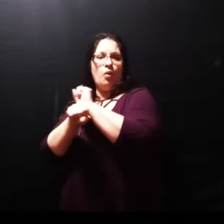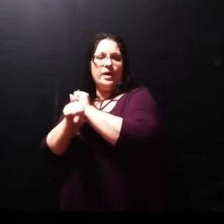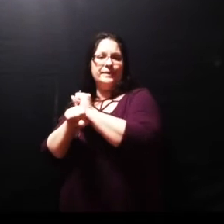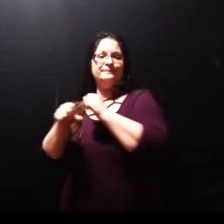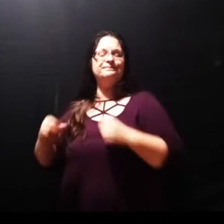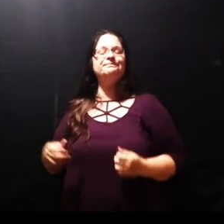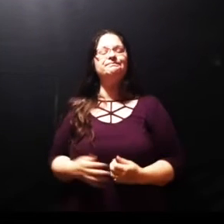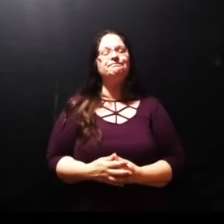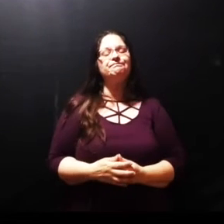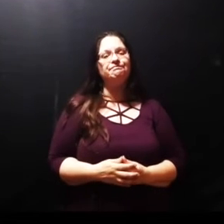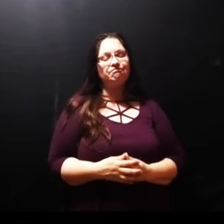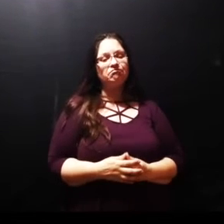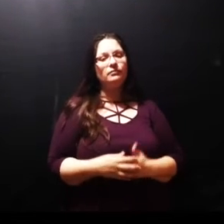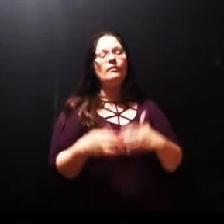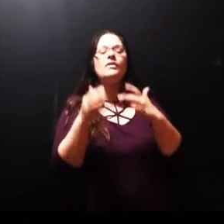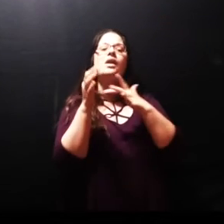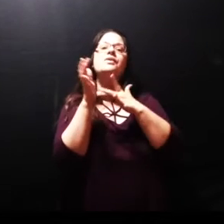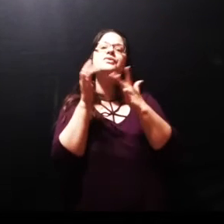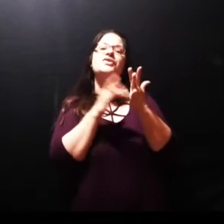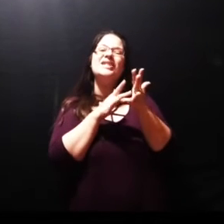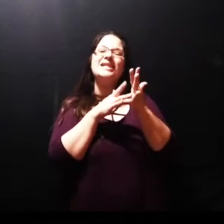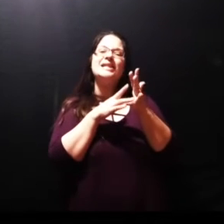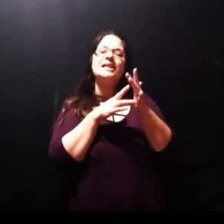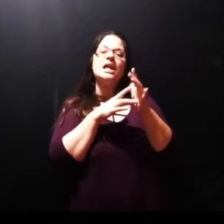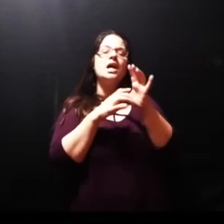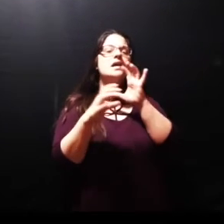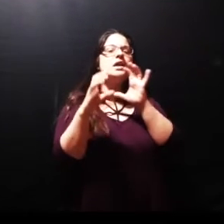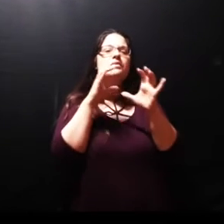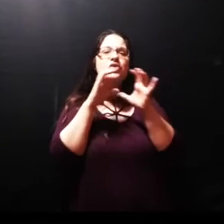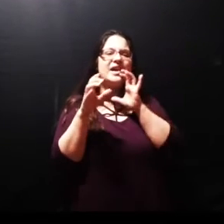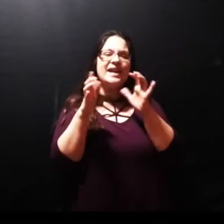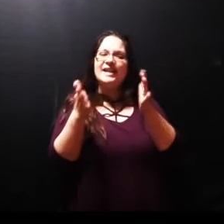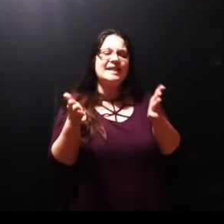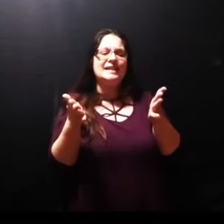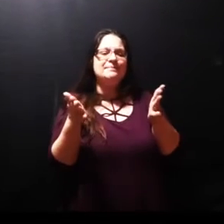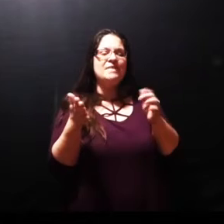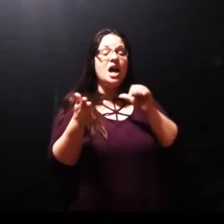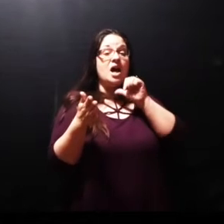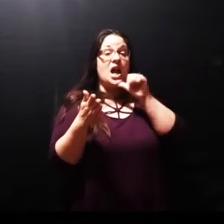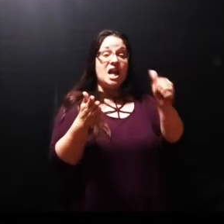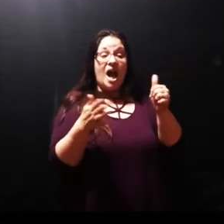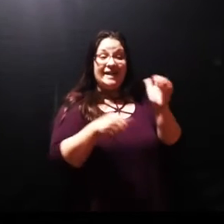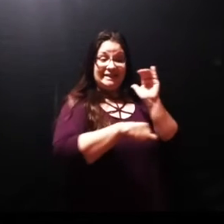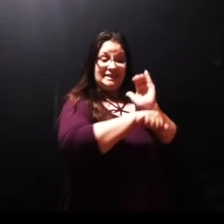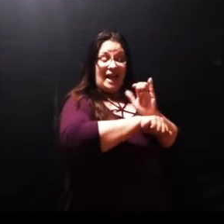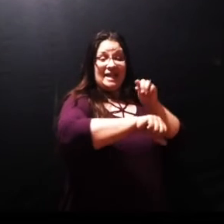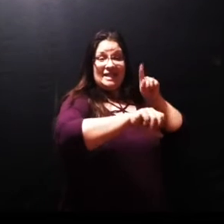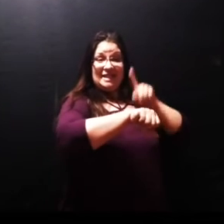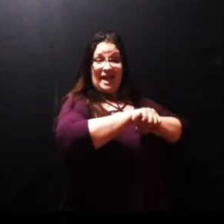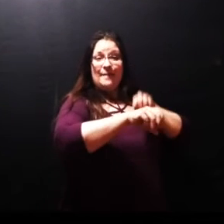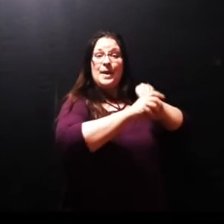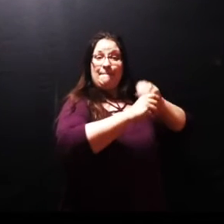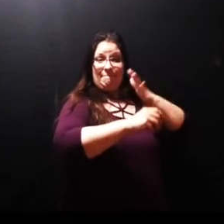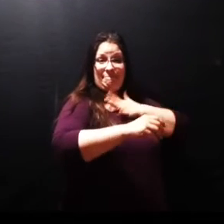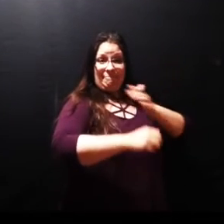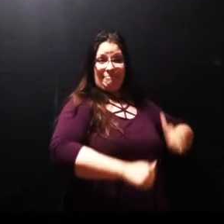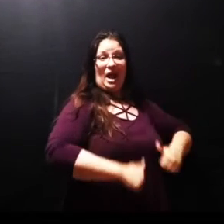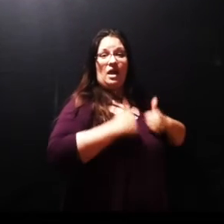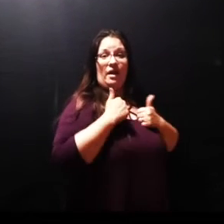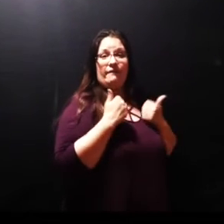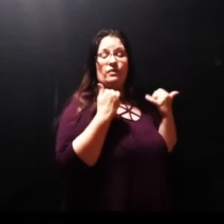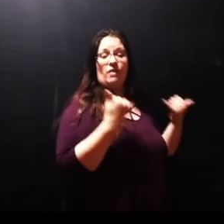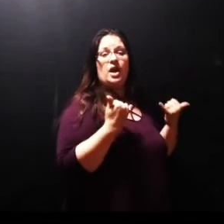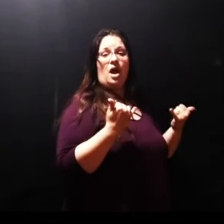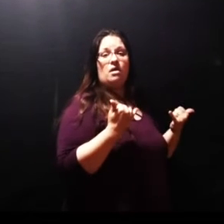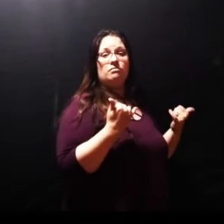Jesus refers to himself there and that he says it's not night in my life yet it's not night in my ministry yet